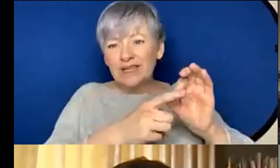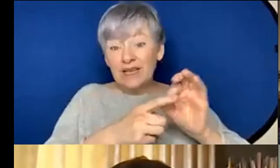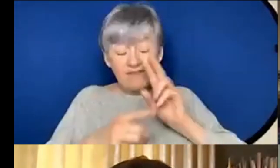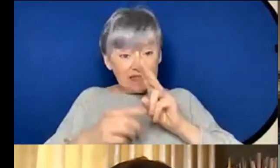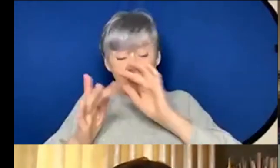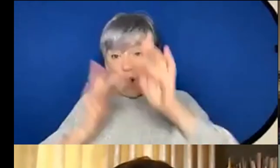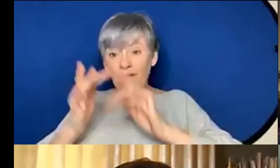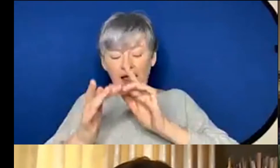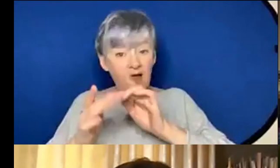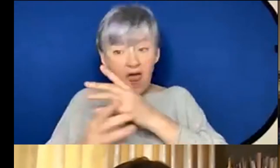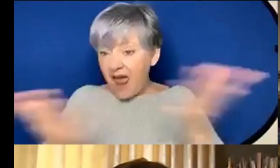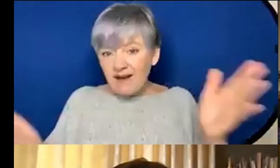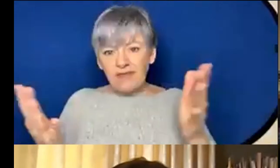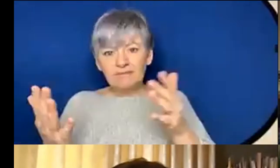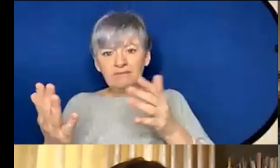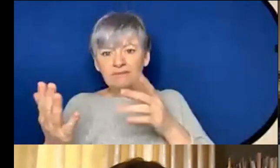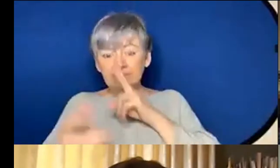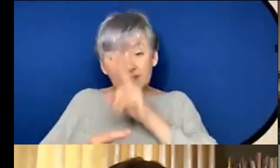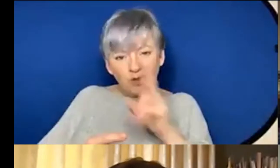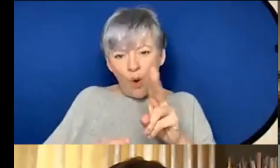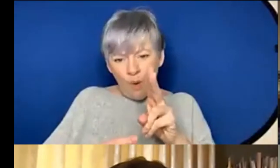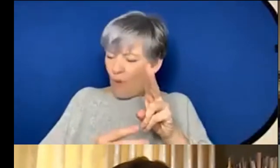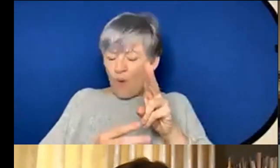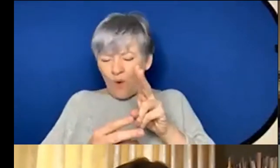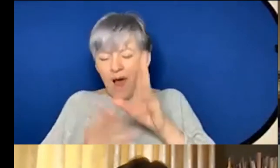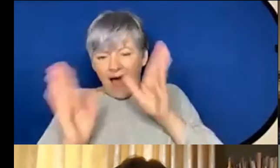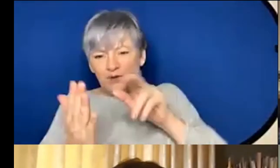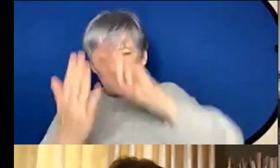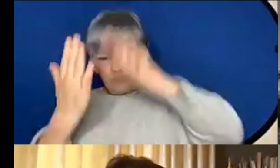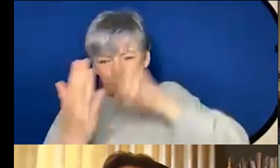anything I'm eligible for I'm just constantly on like gotta fill this out